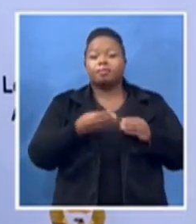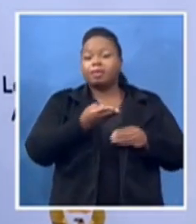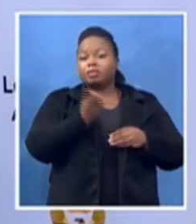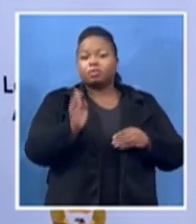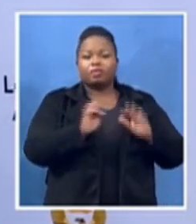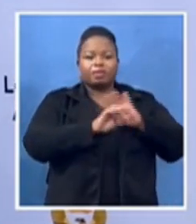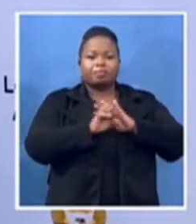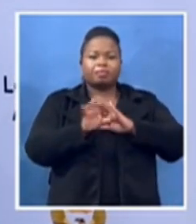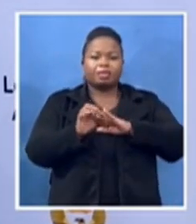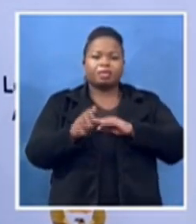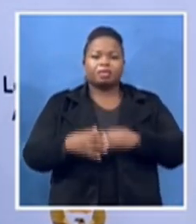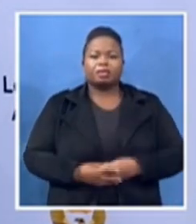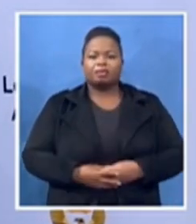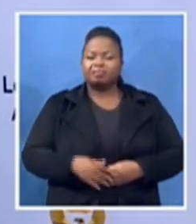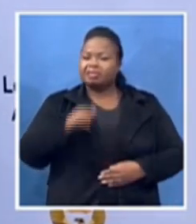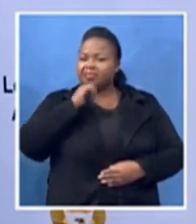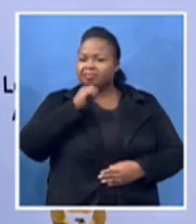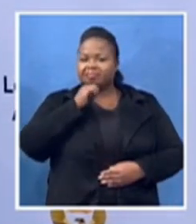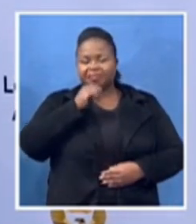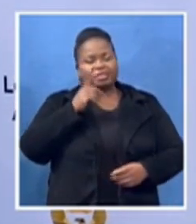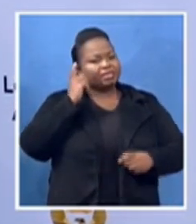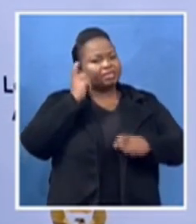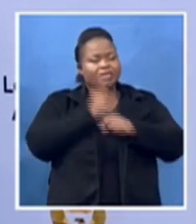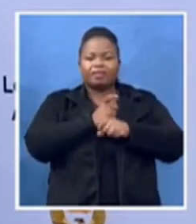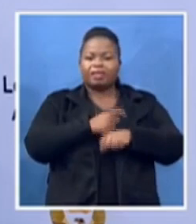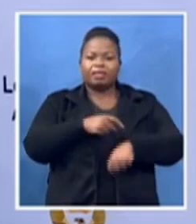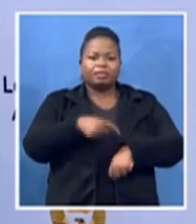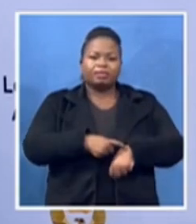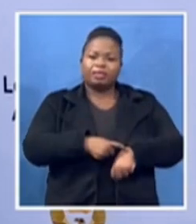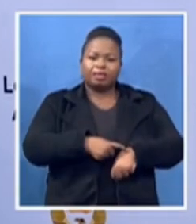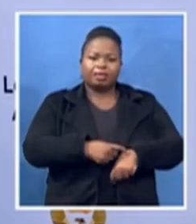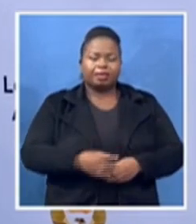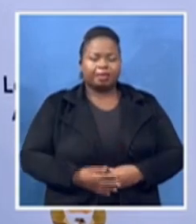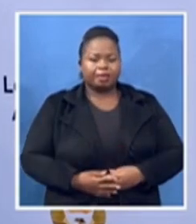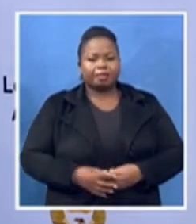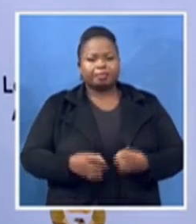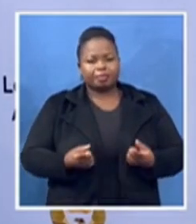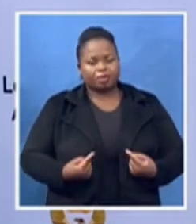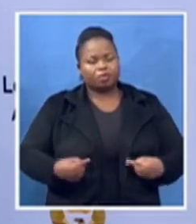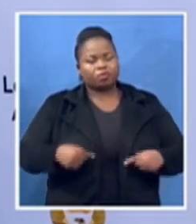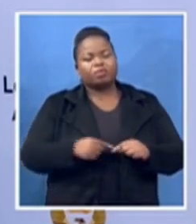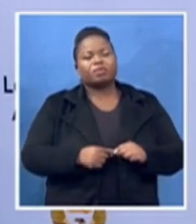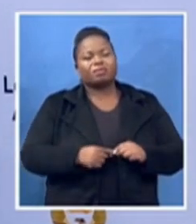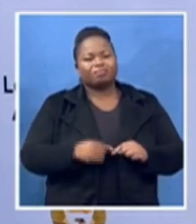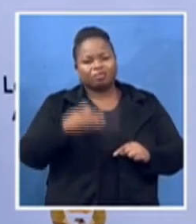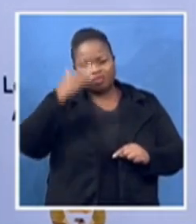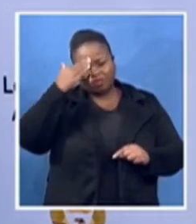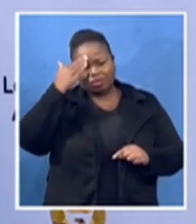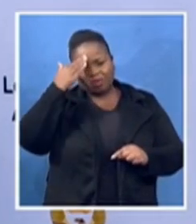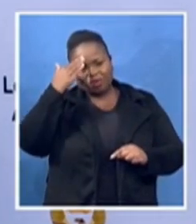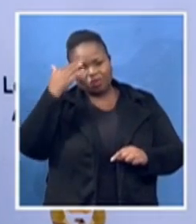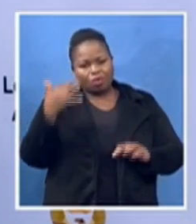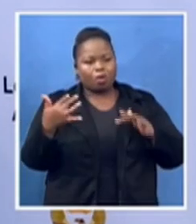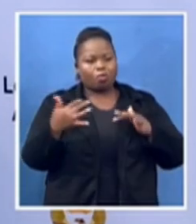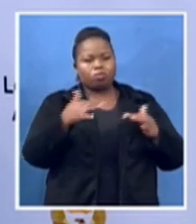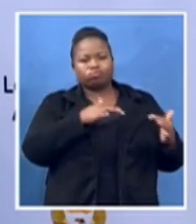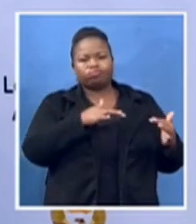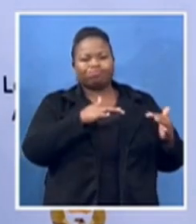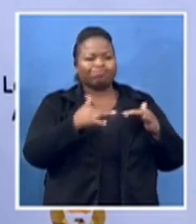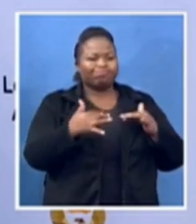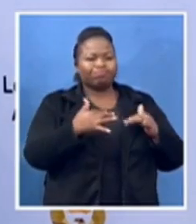we are in the war against covet the war of gender-based violence